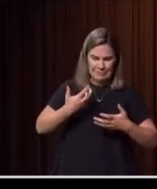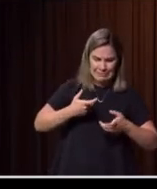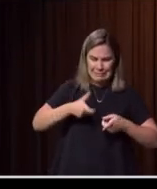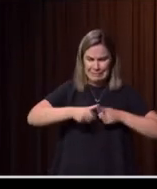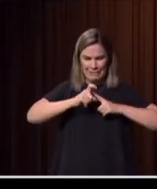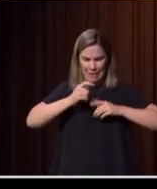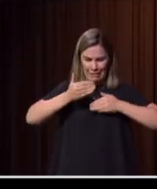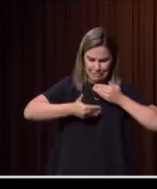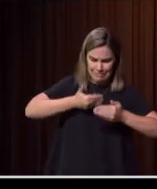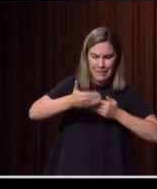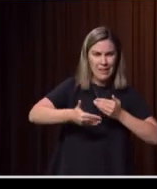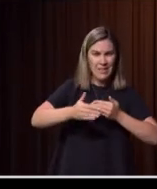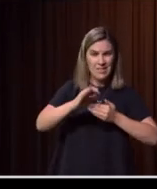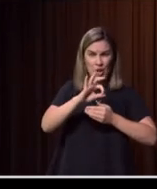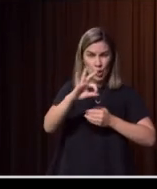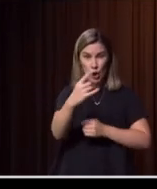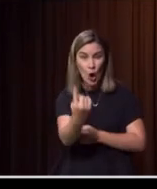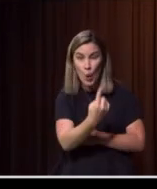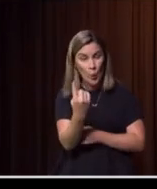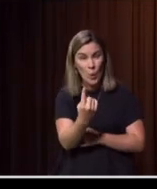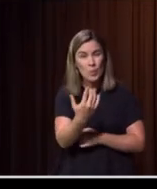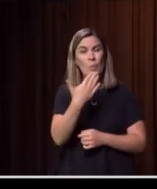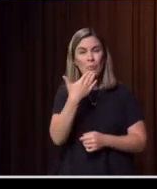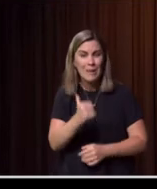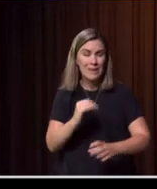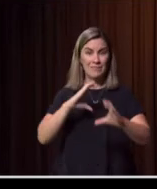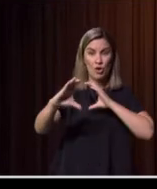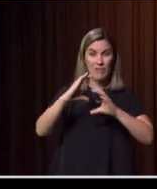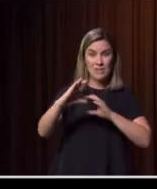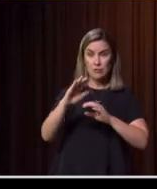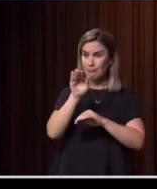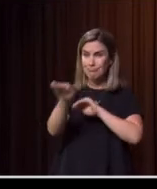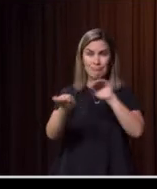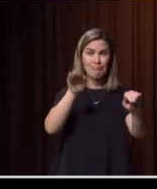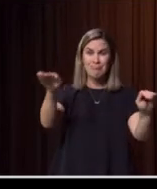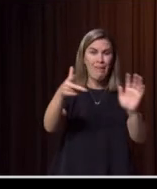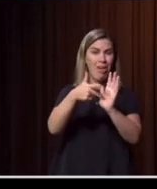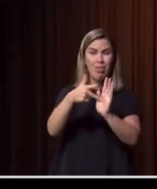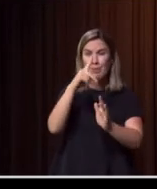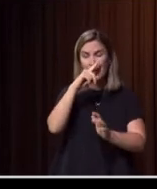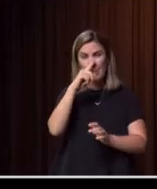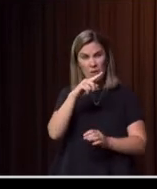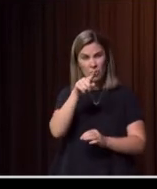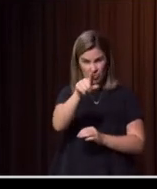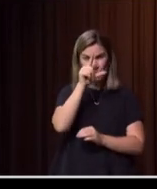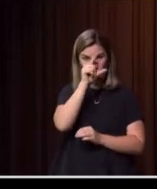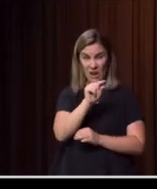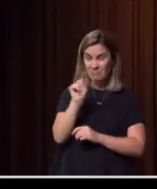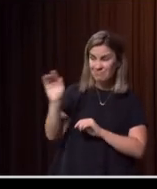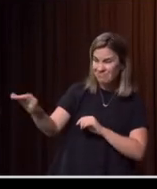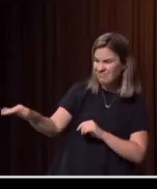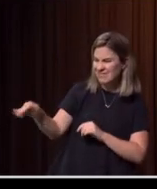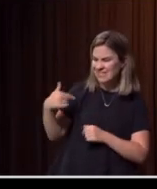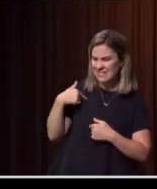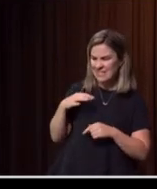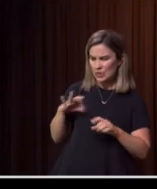individuals. So please, have a conversation, reach out to one another, give people around you the permission to know that it's okay